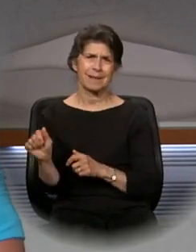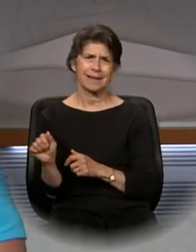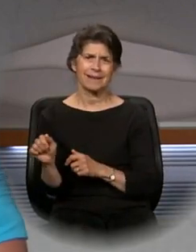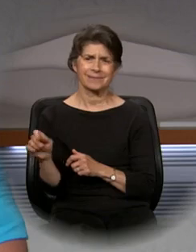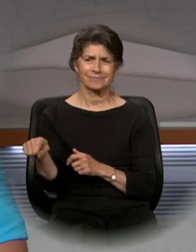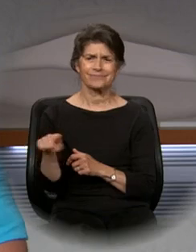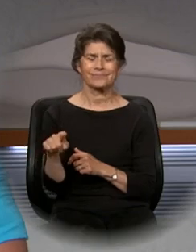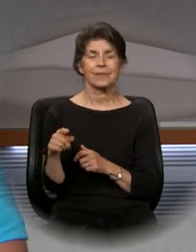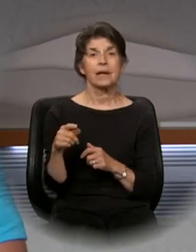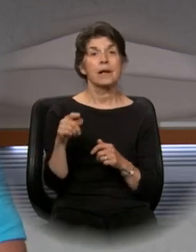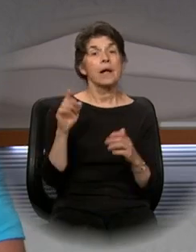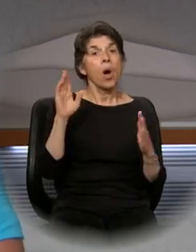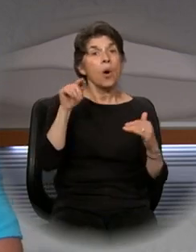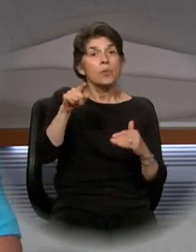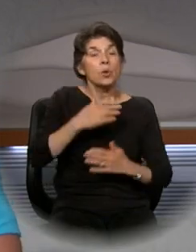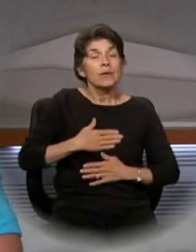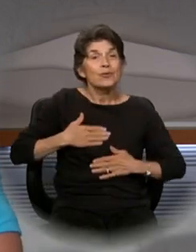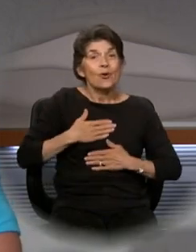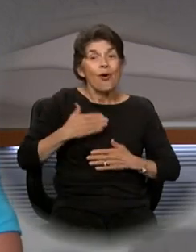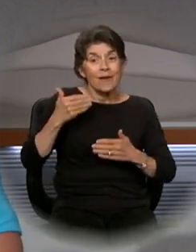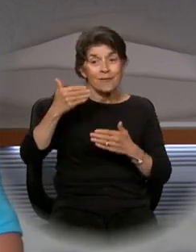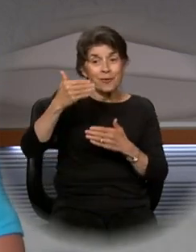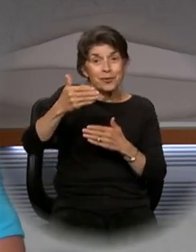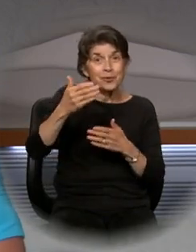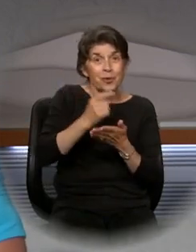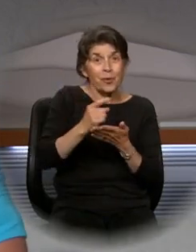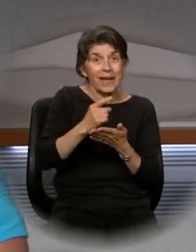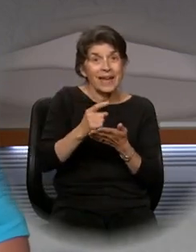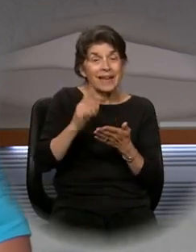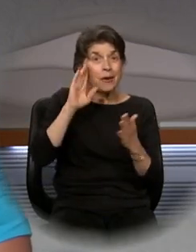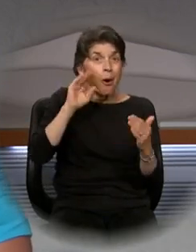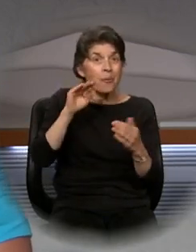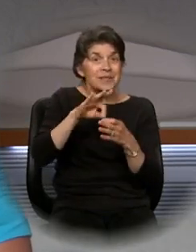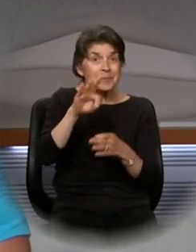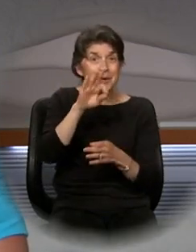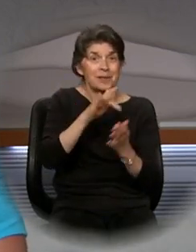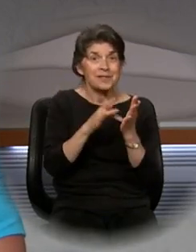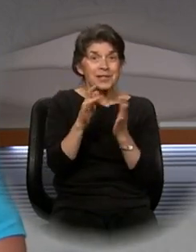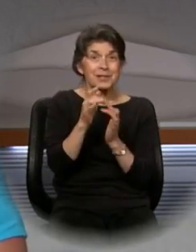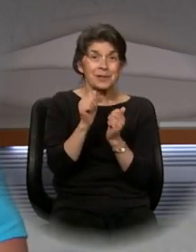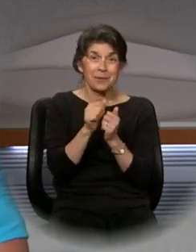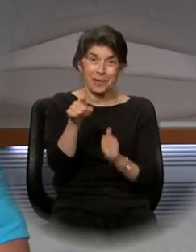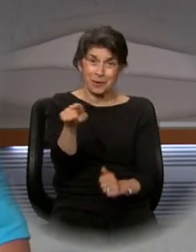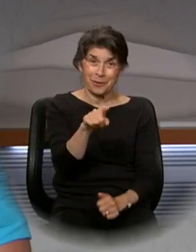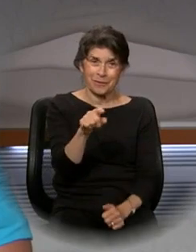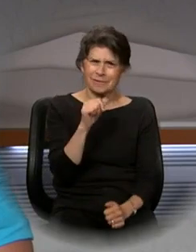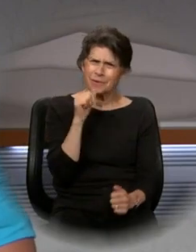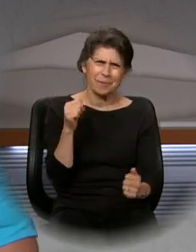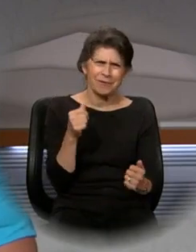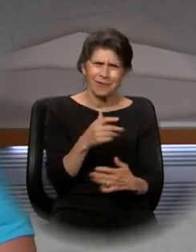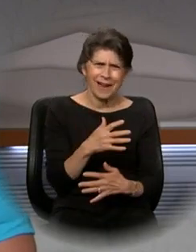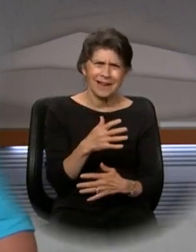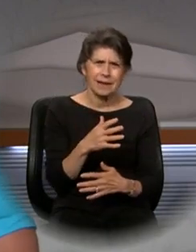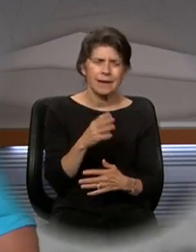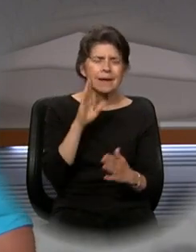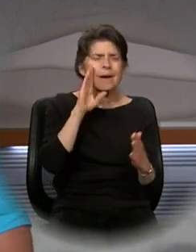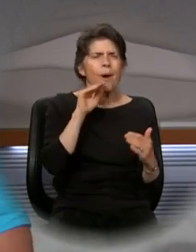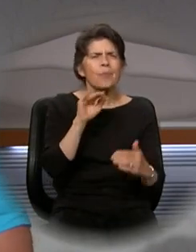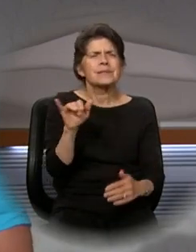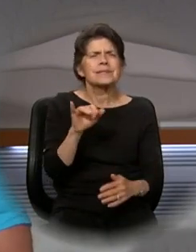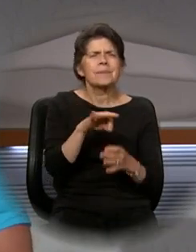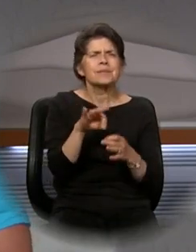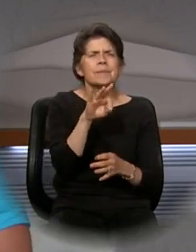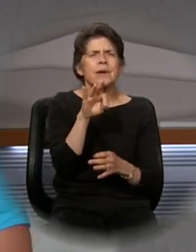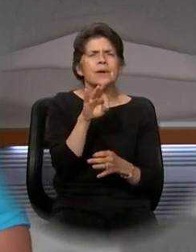beautiful coming week and may the Spirit of Jesus be with you to be not afraid and may that same Spirit